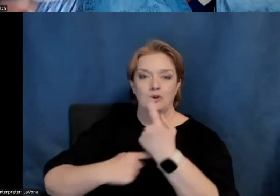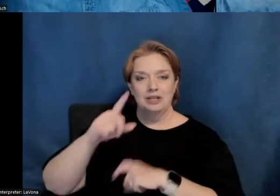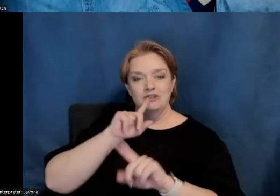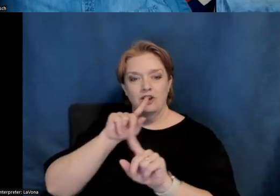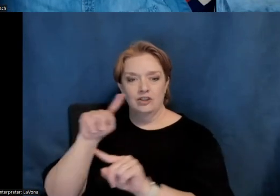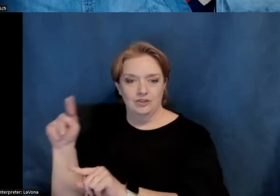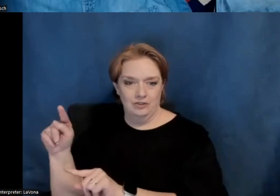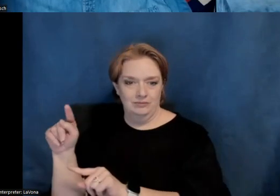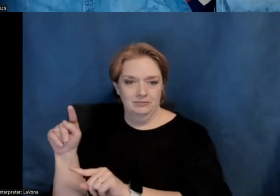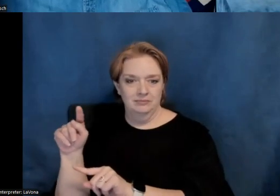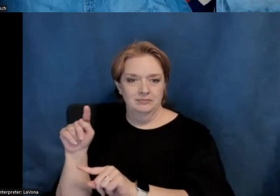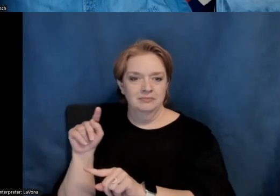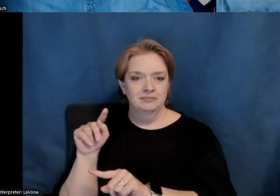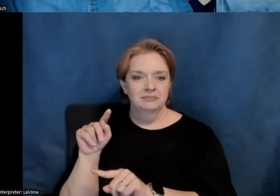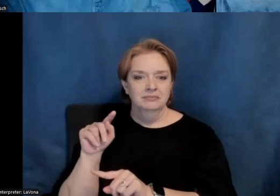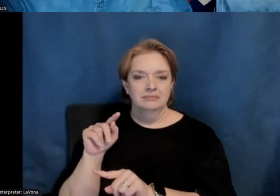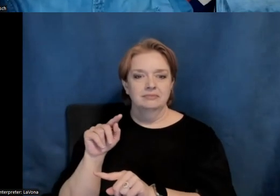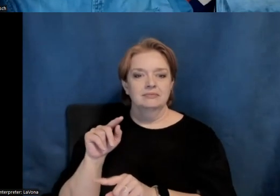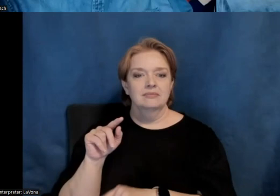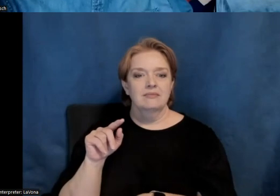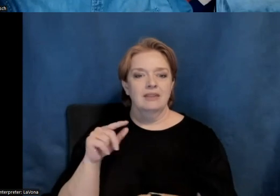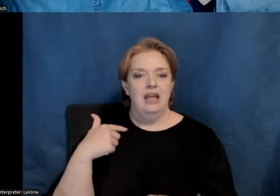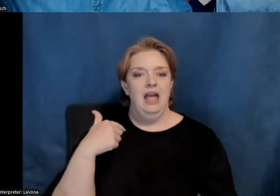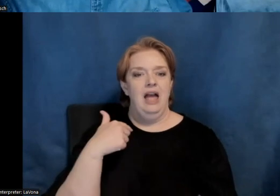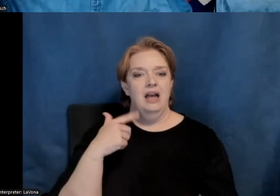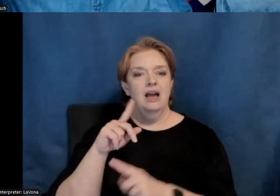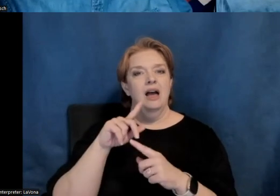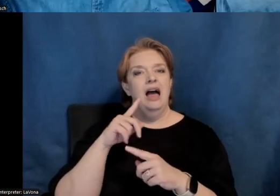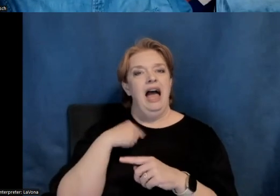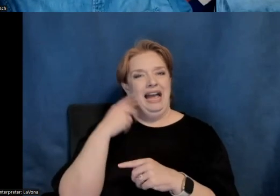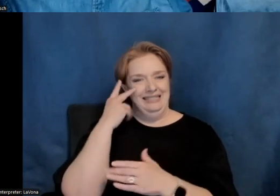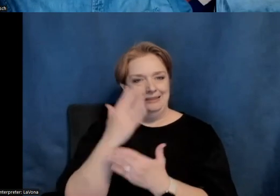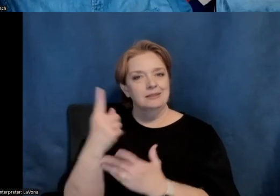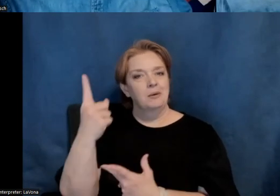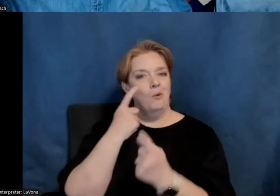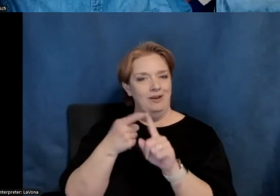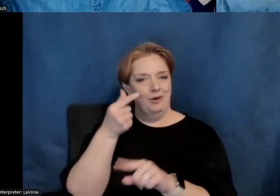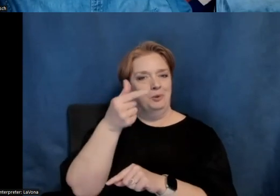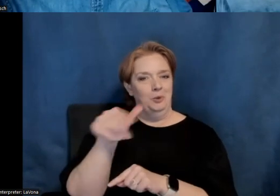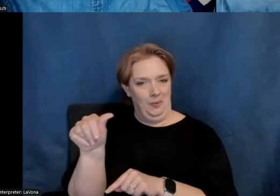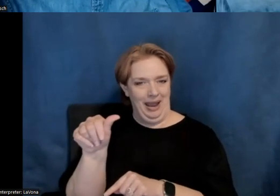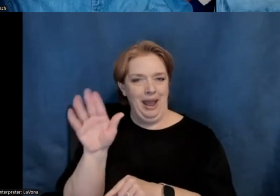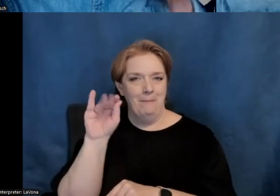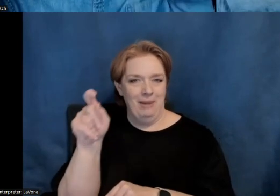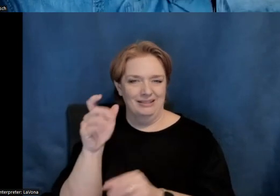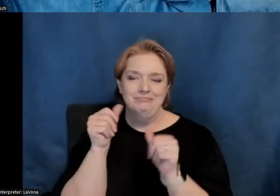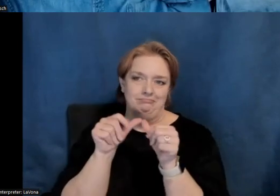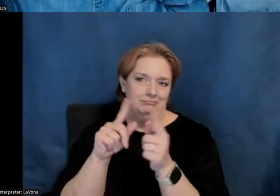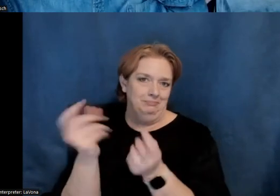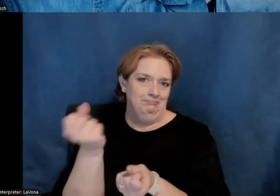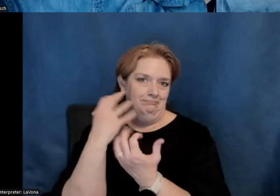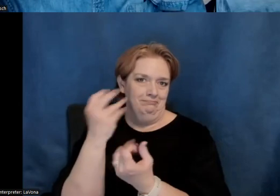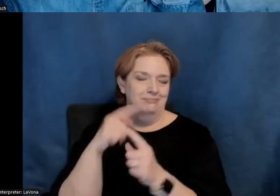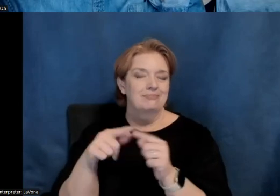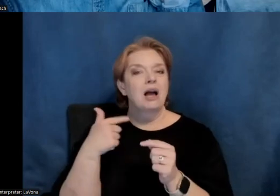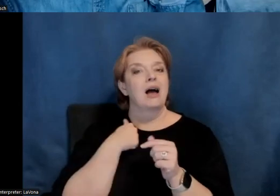And I see a couple questions coming through the Q&A box. Keep sending them in. But I would love to start with my